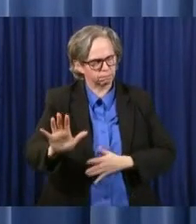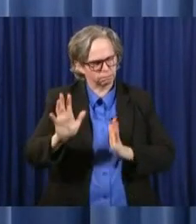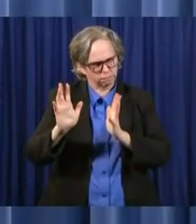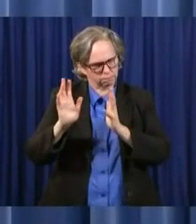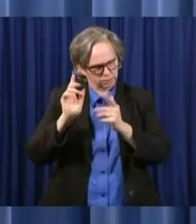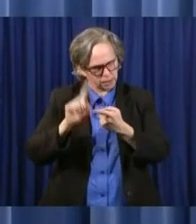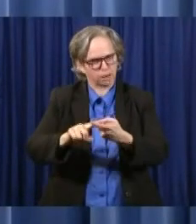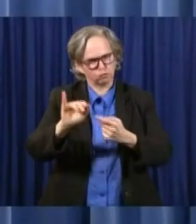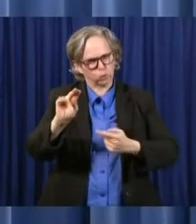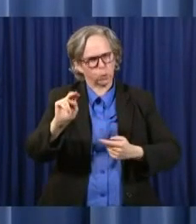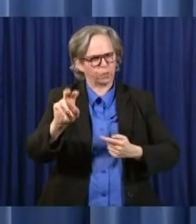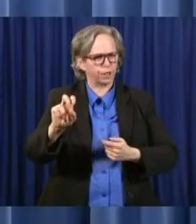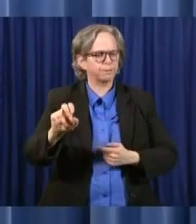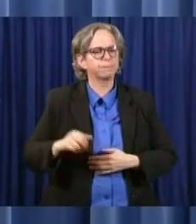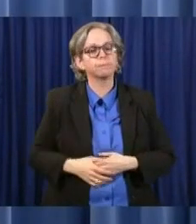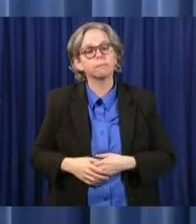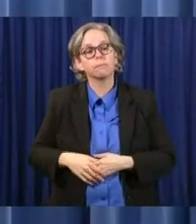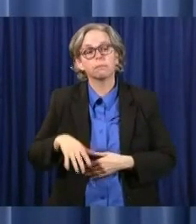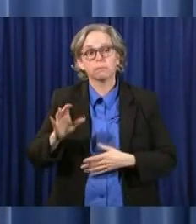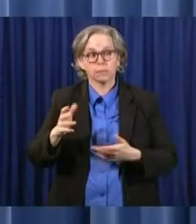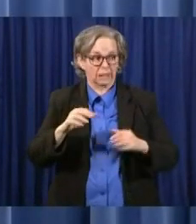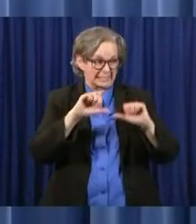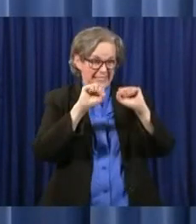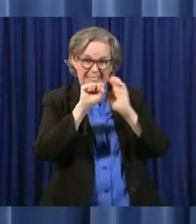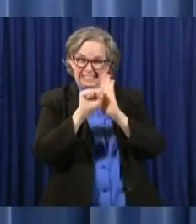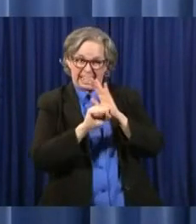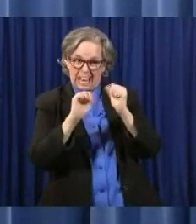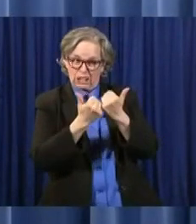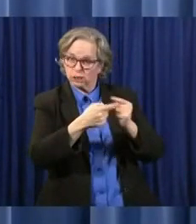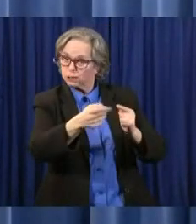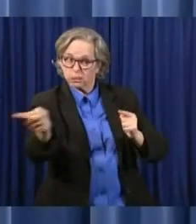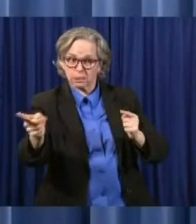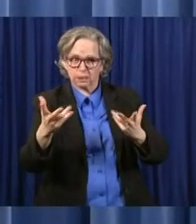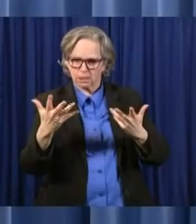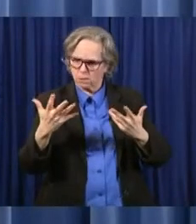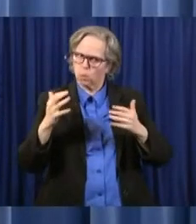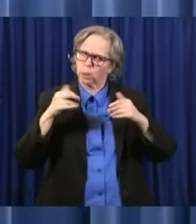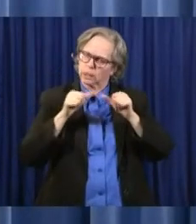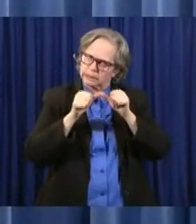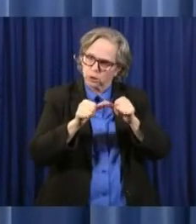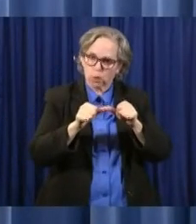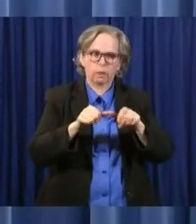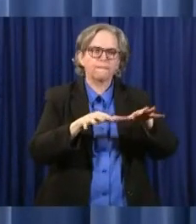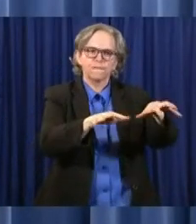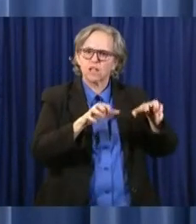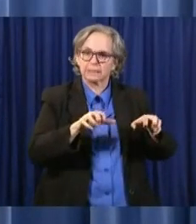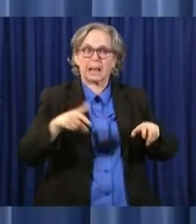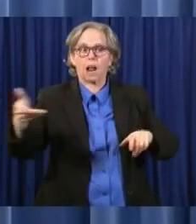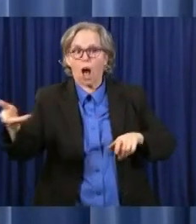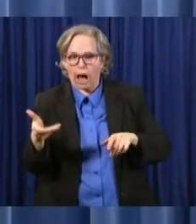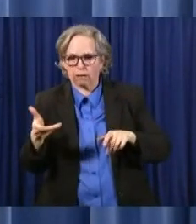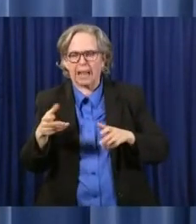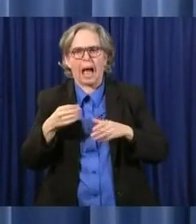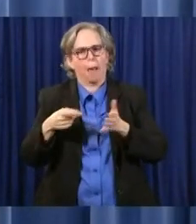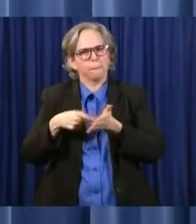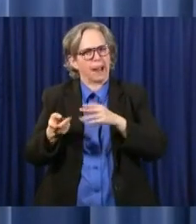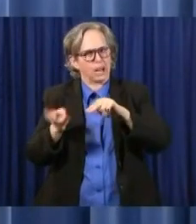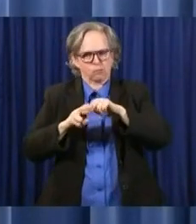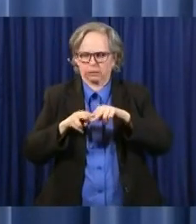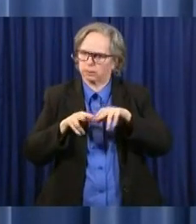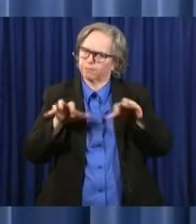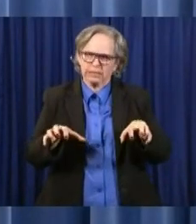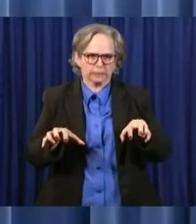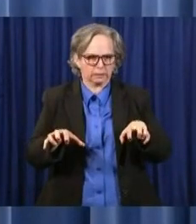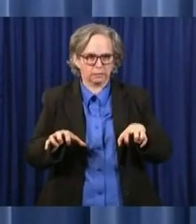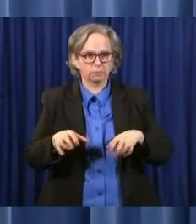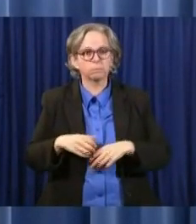freeze as well as the freeze on pay increases and promotions. State agencies will continue to operate under the travel freeze, already in effect,